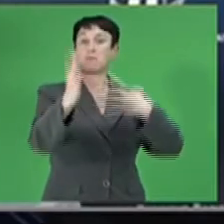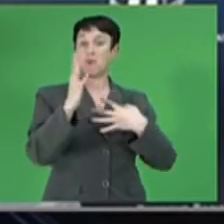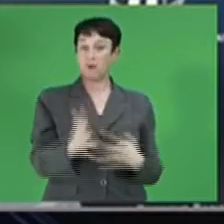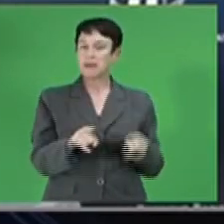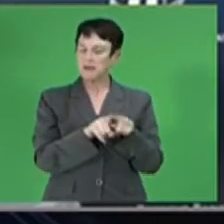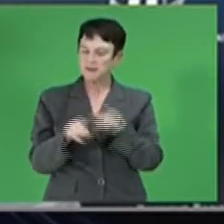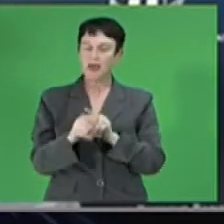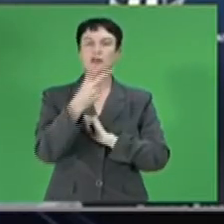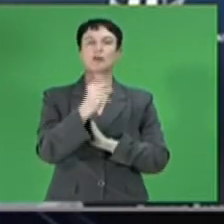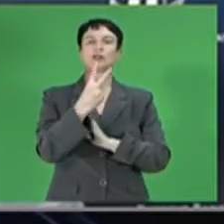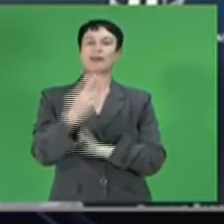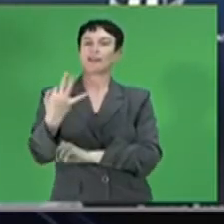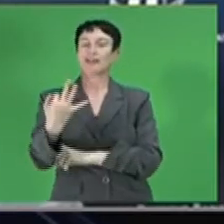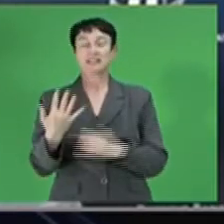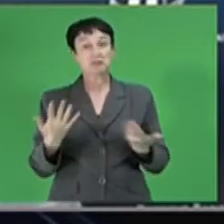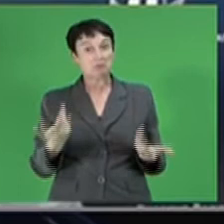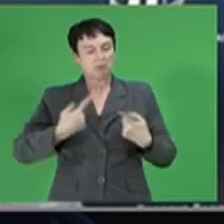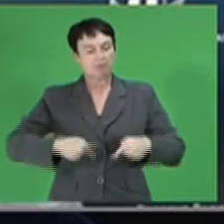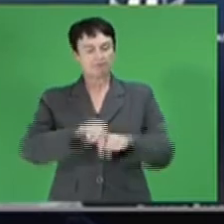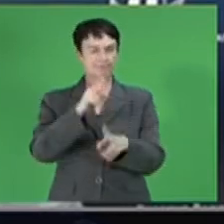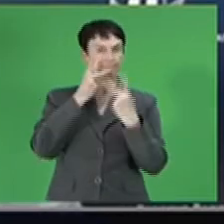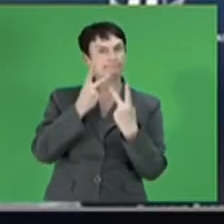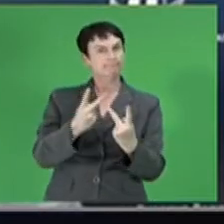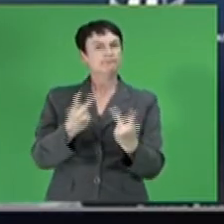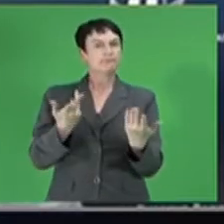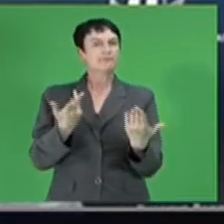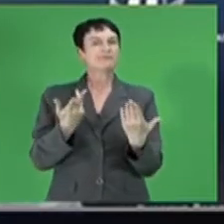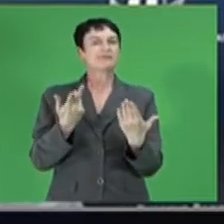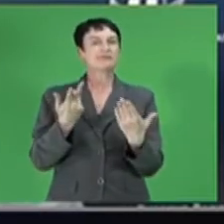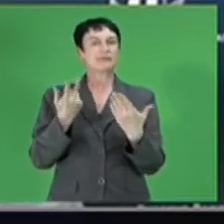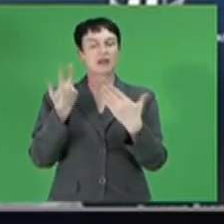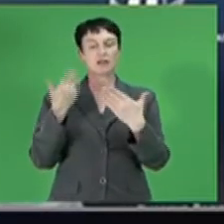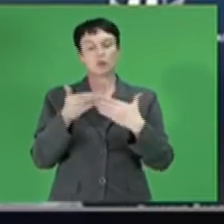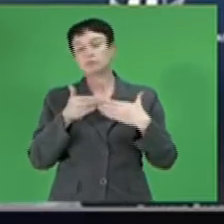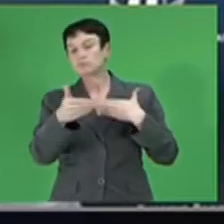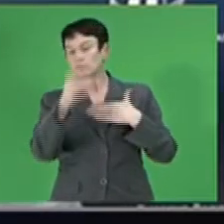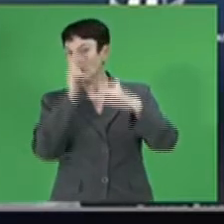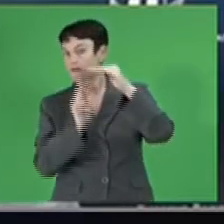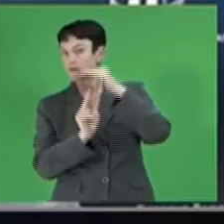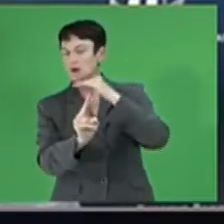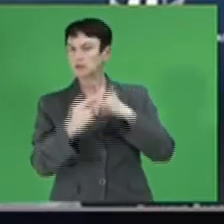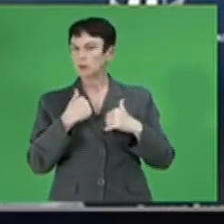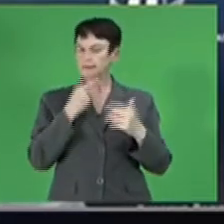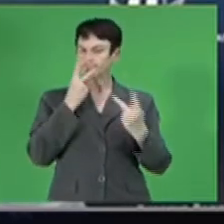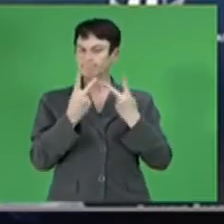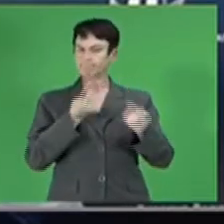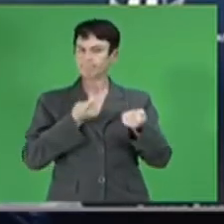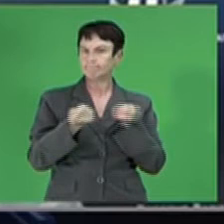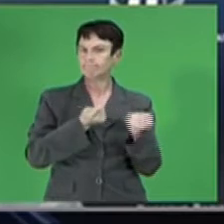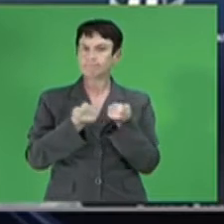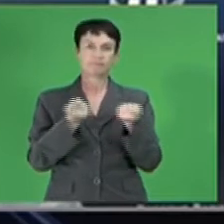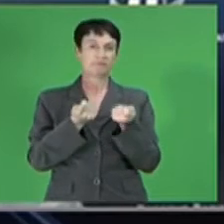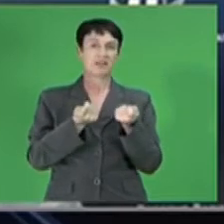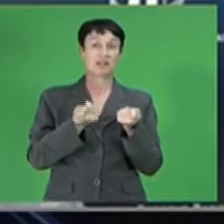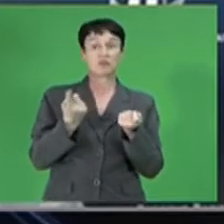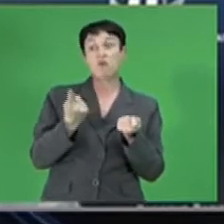accommodative policy stance through the end of the forecast, keeping financial conditions supportive of credit